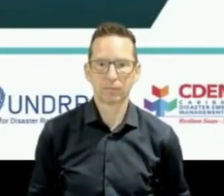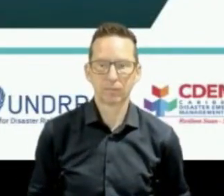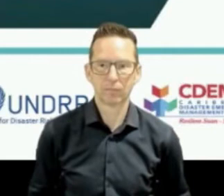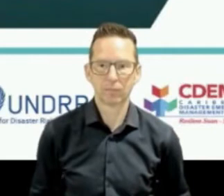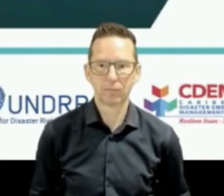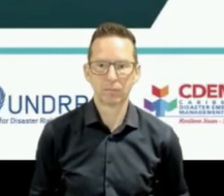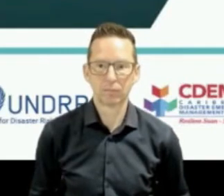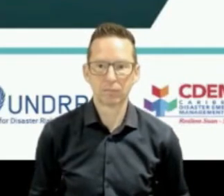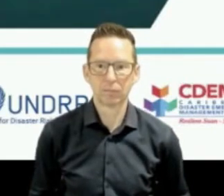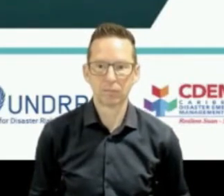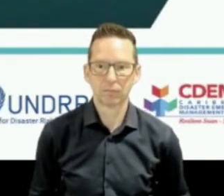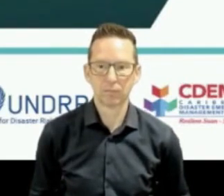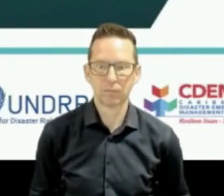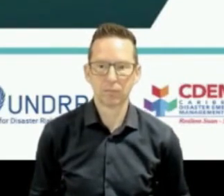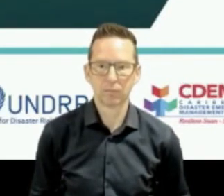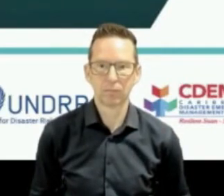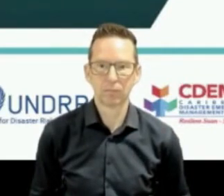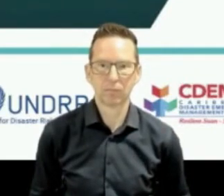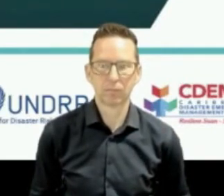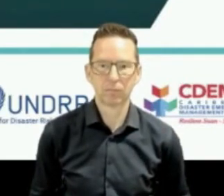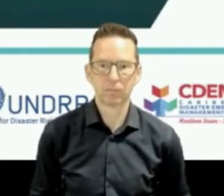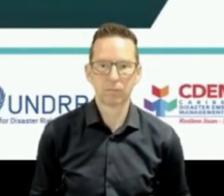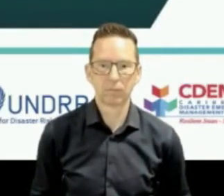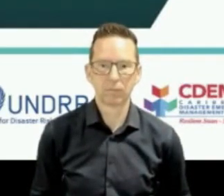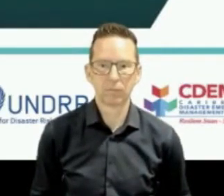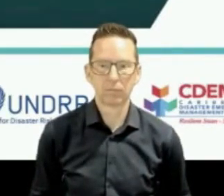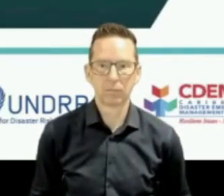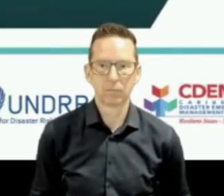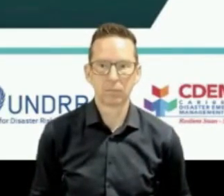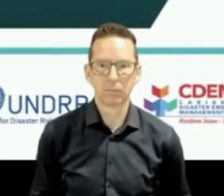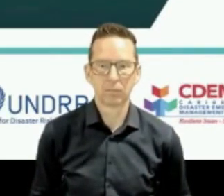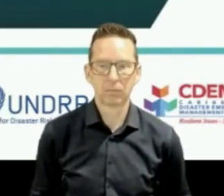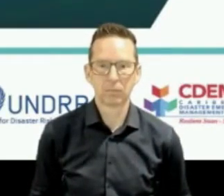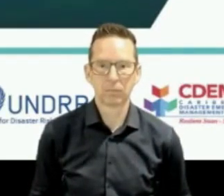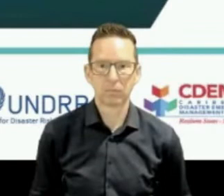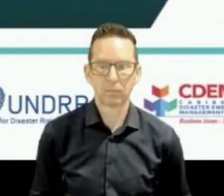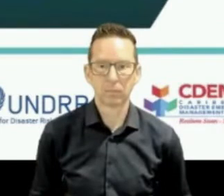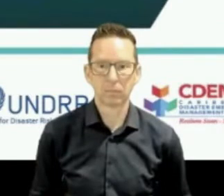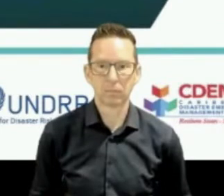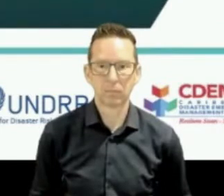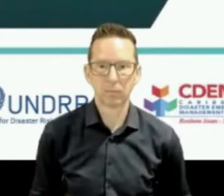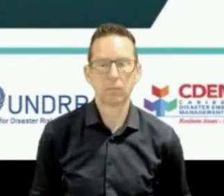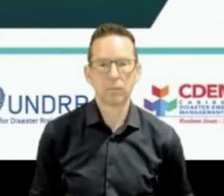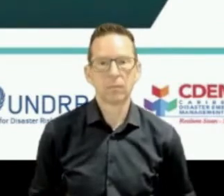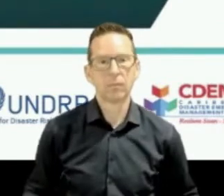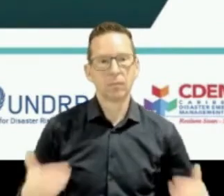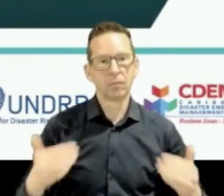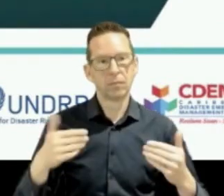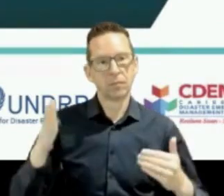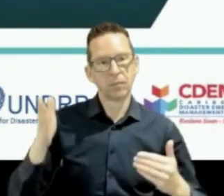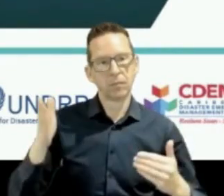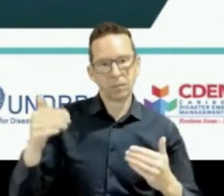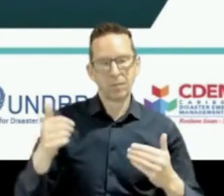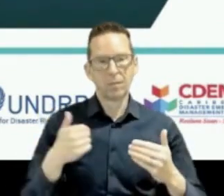Good day, everyone. My name is Arlene Lange. I'm the Coordinating Director of the Caribbean Meteorological Organization Headquarters UNED.